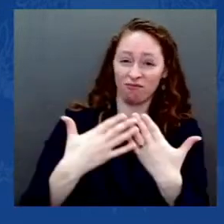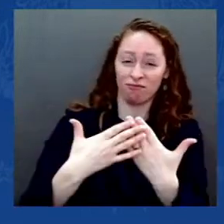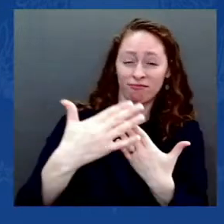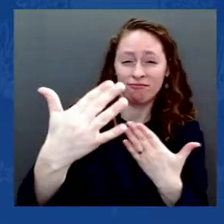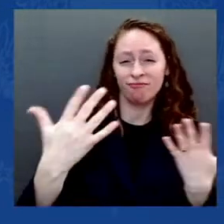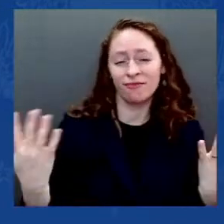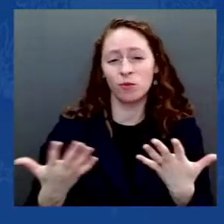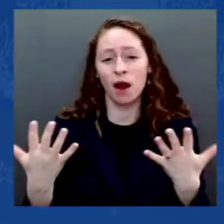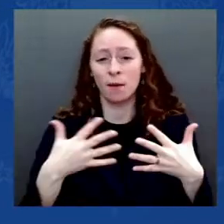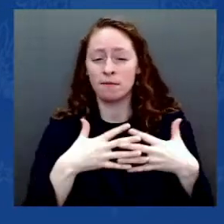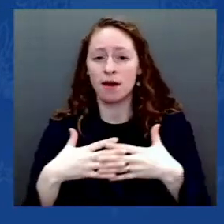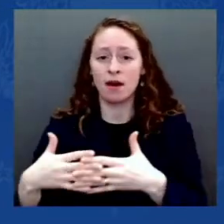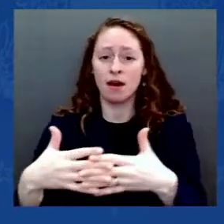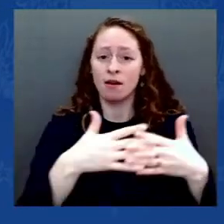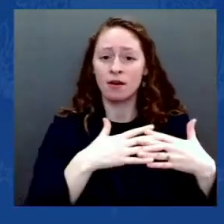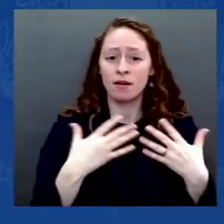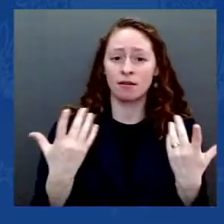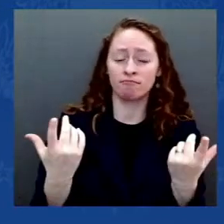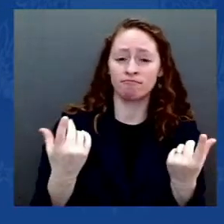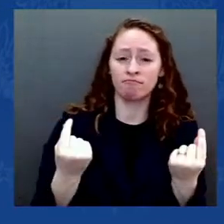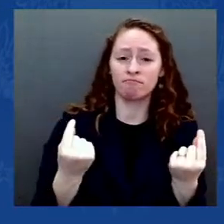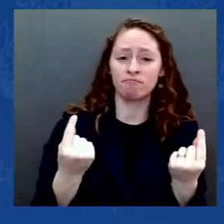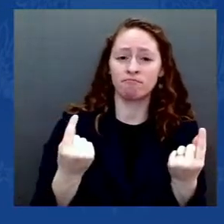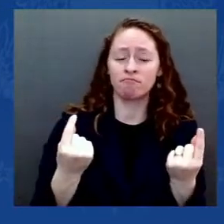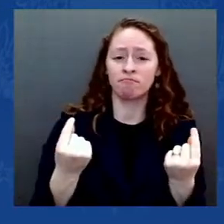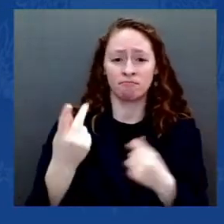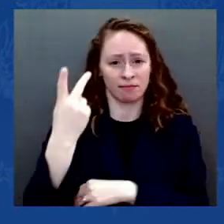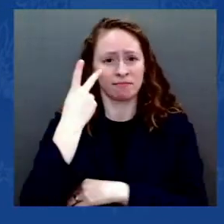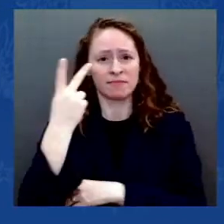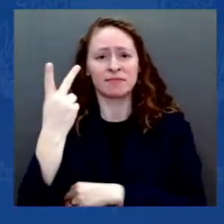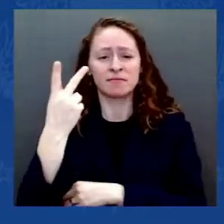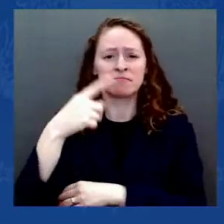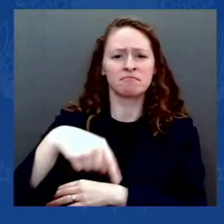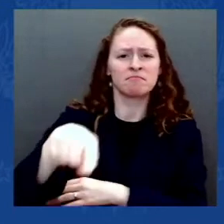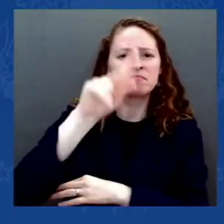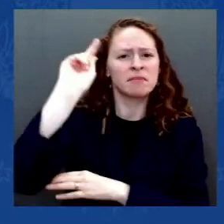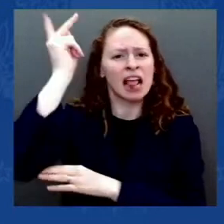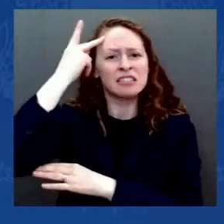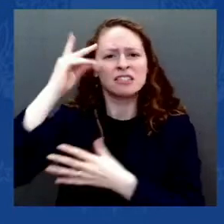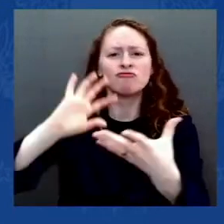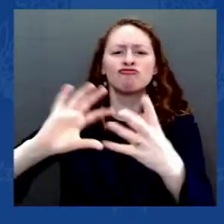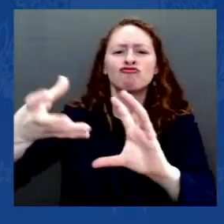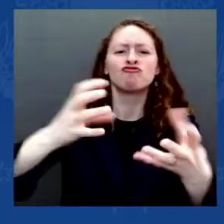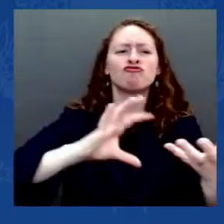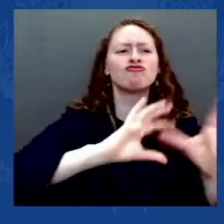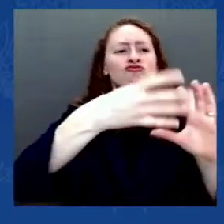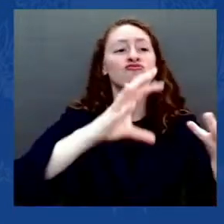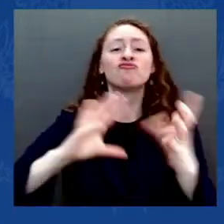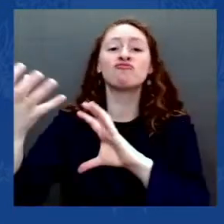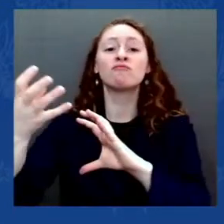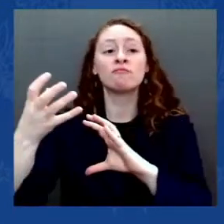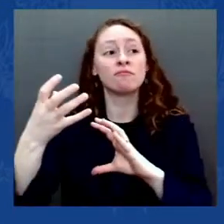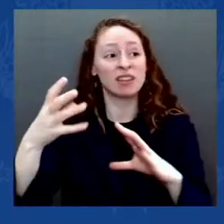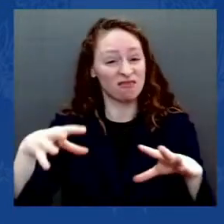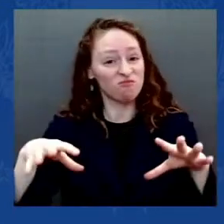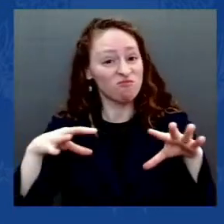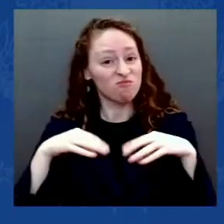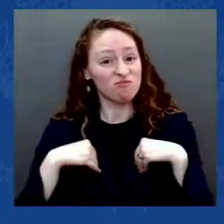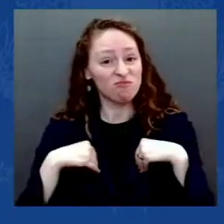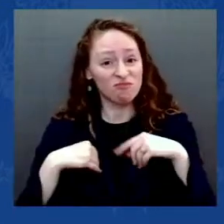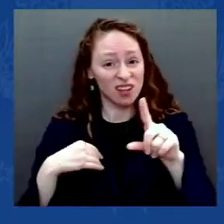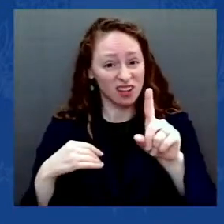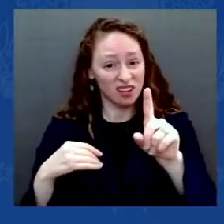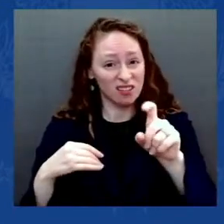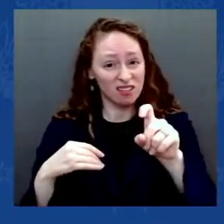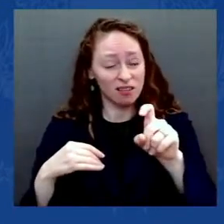Are we going to be a nation where we allow partisan election officials to overturn the legally expressed will of the